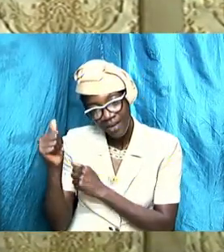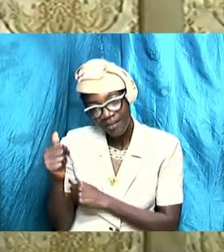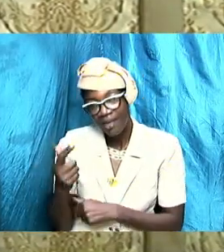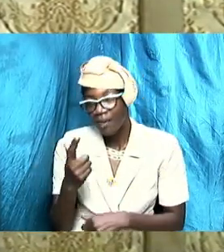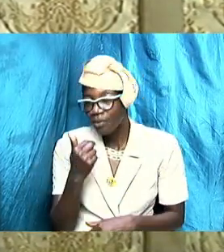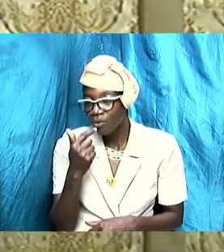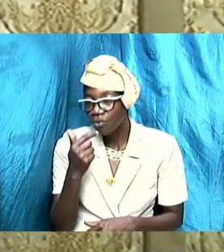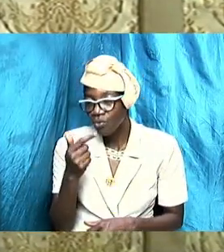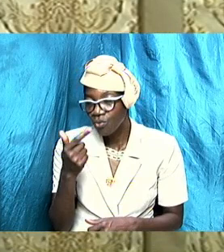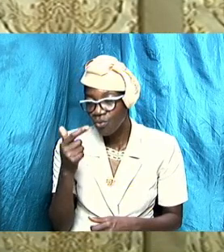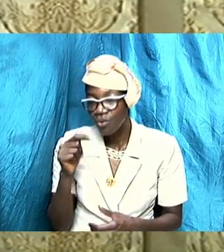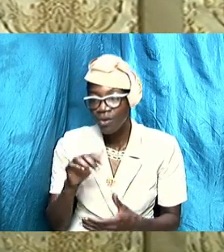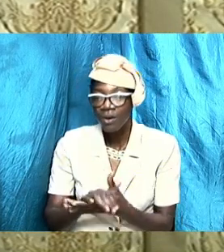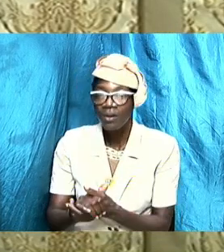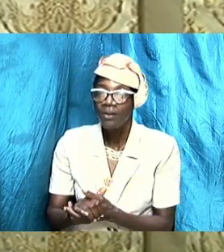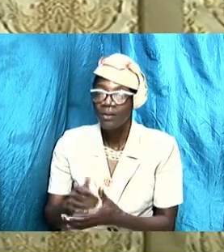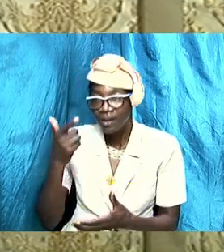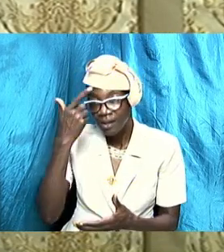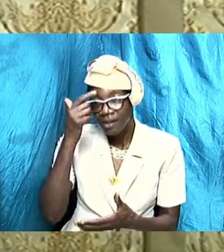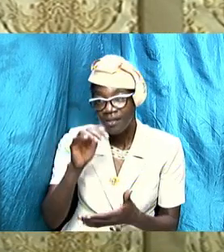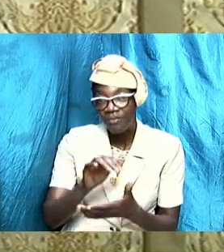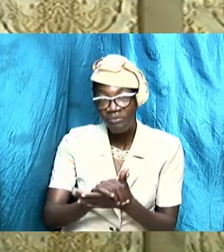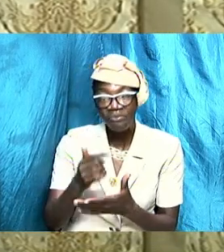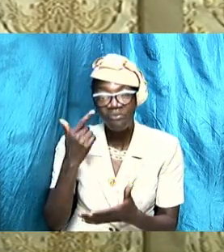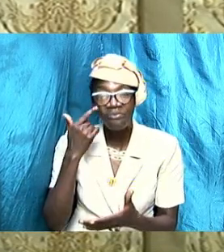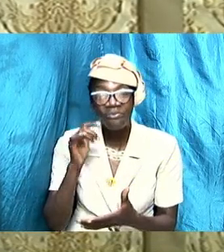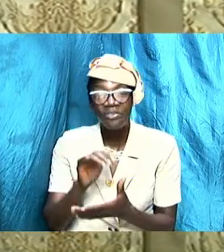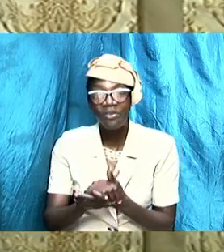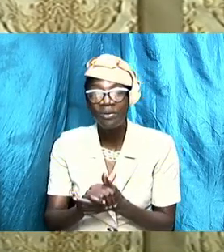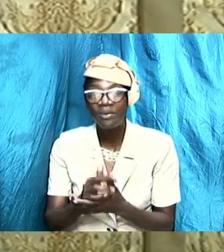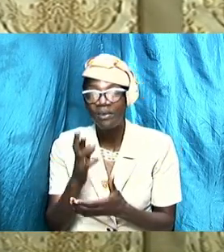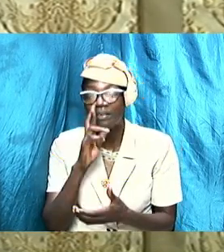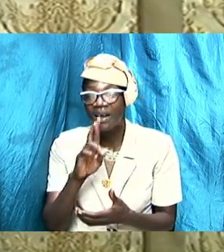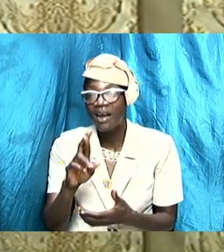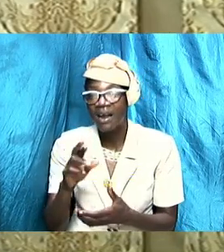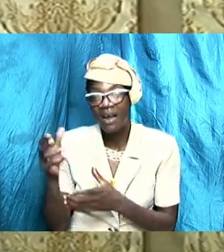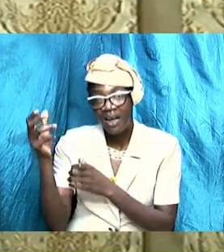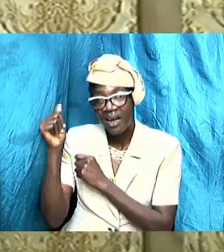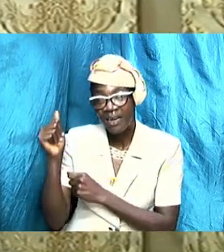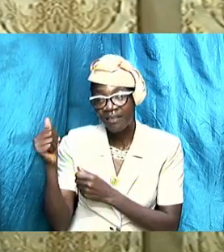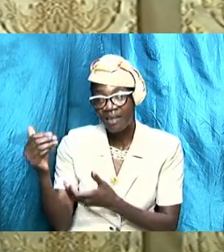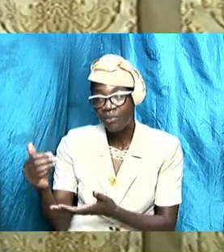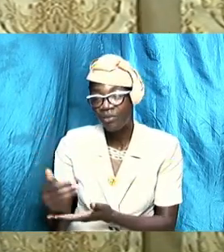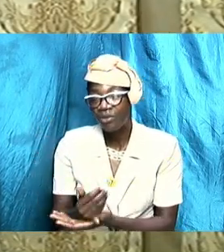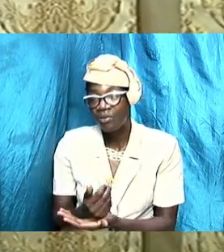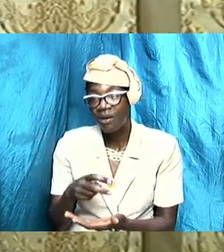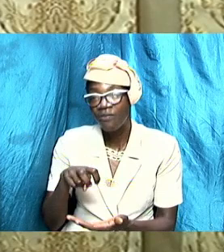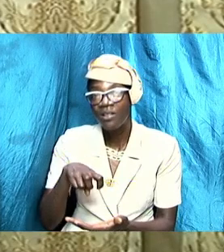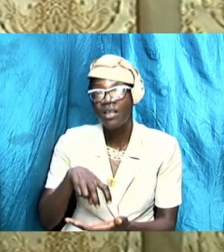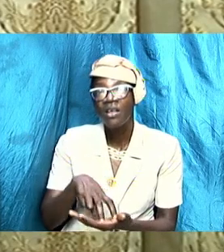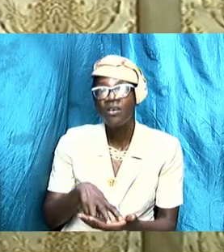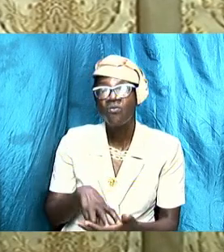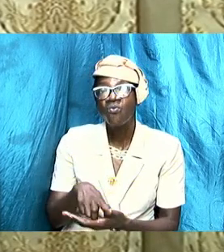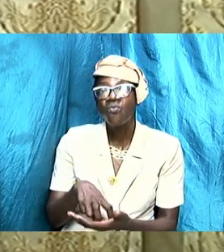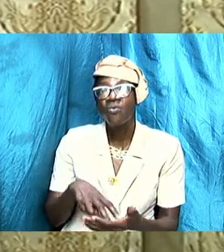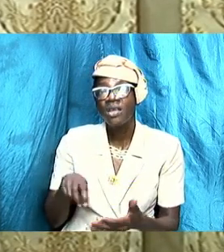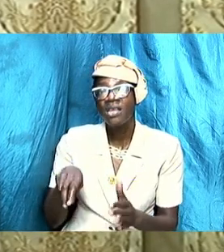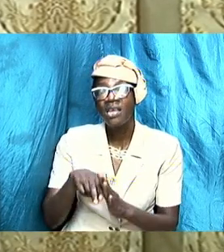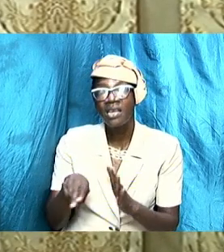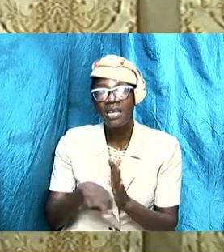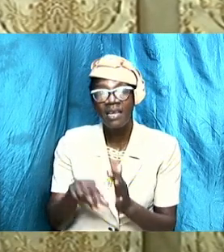are and accept some some the weaknesses that we will never change